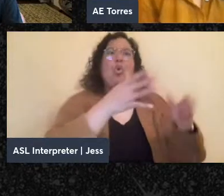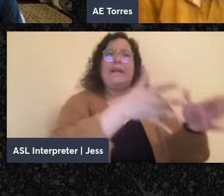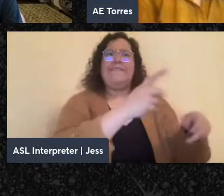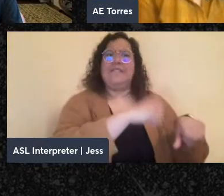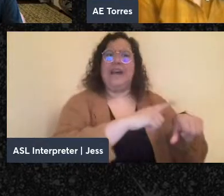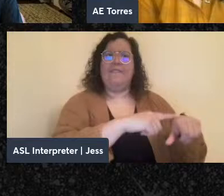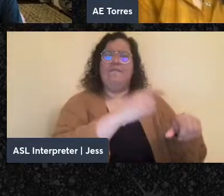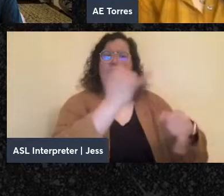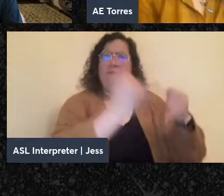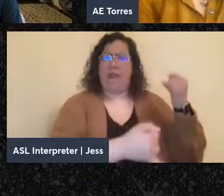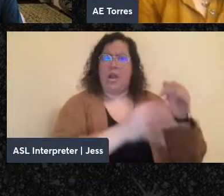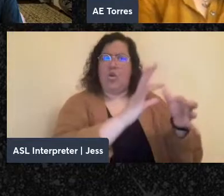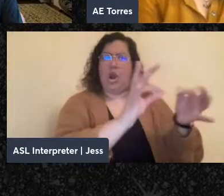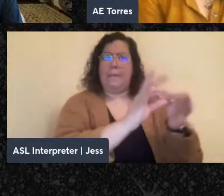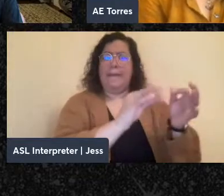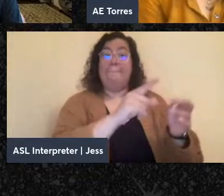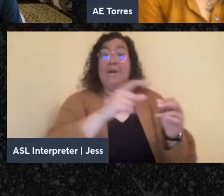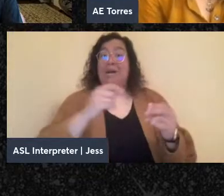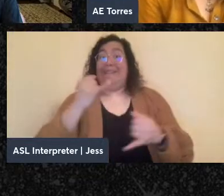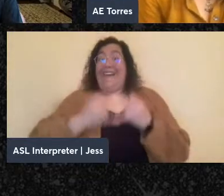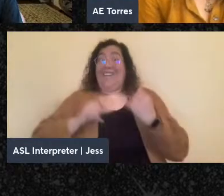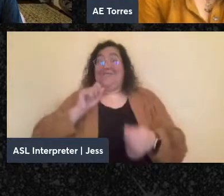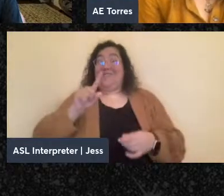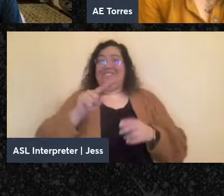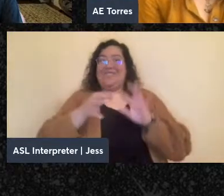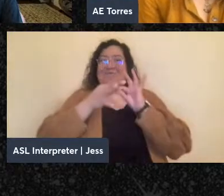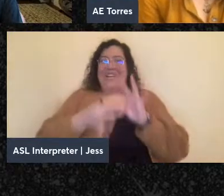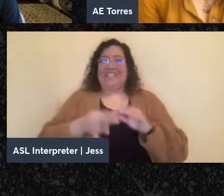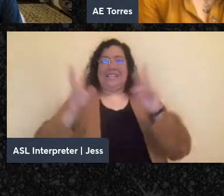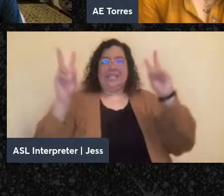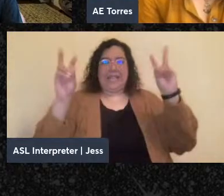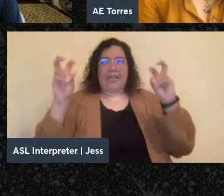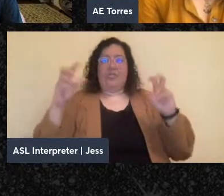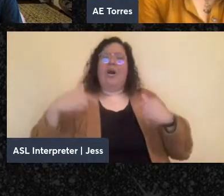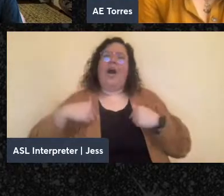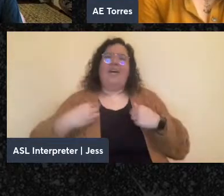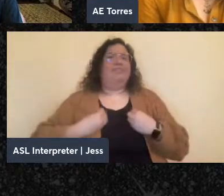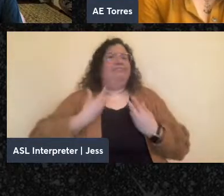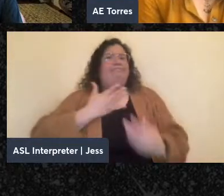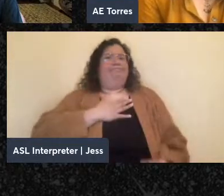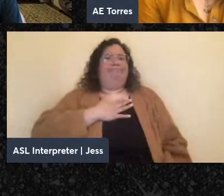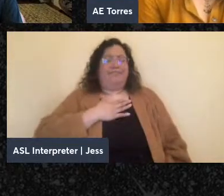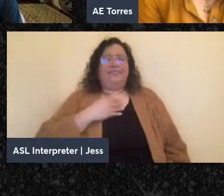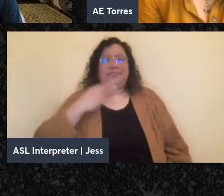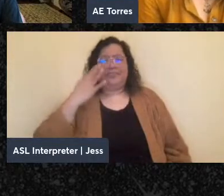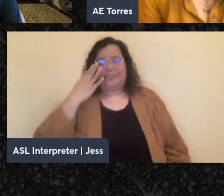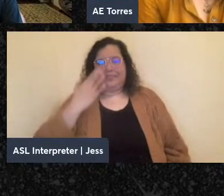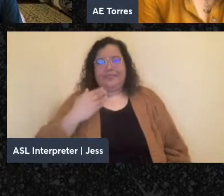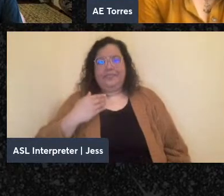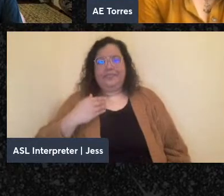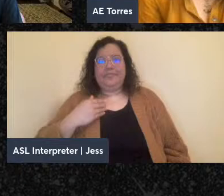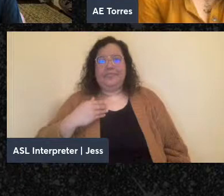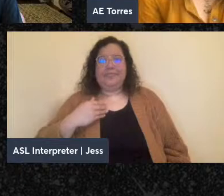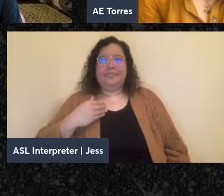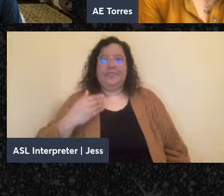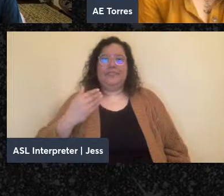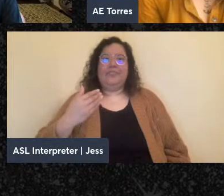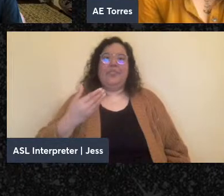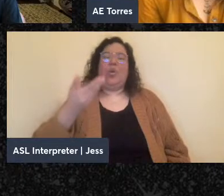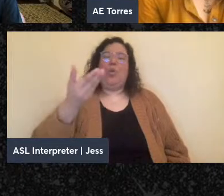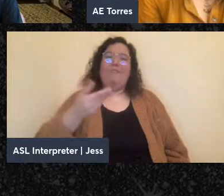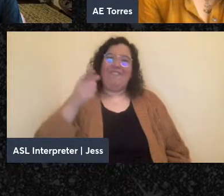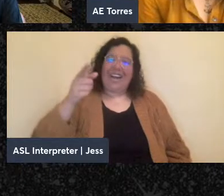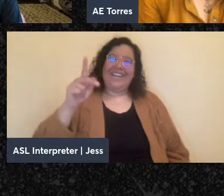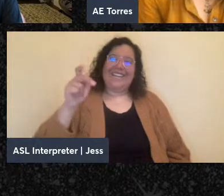about the title, which I found very moving. And I'm going to invite, you know, especially Kenyon, you haven't